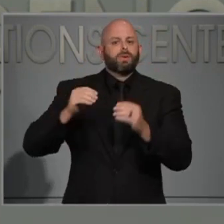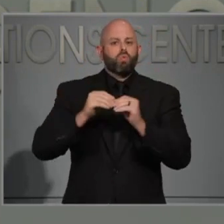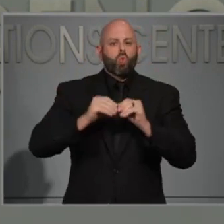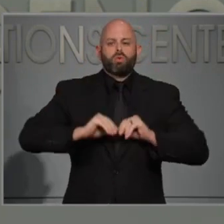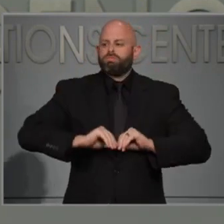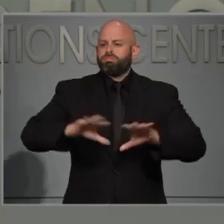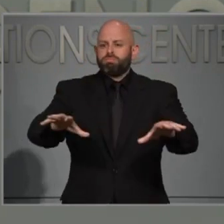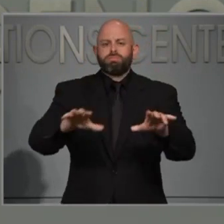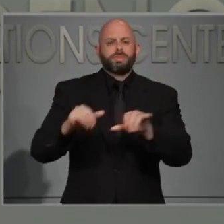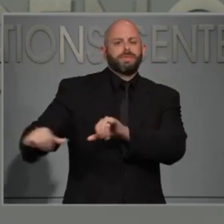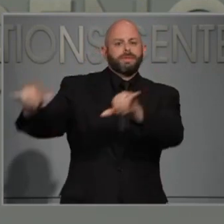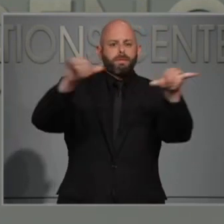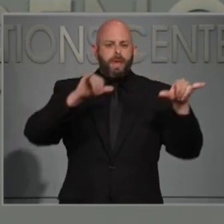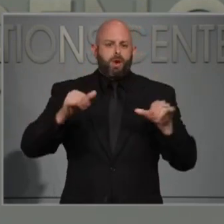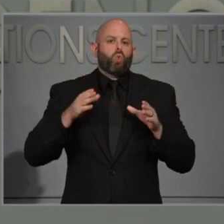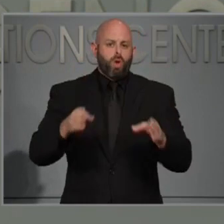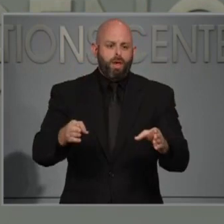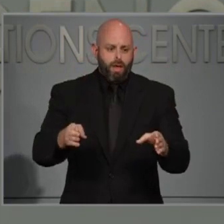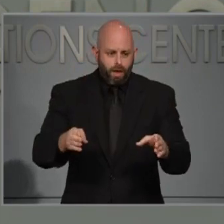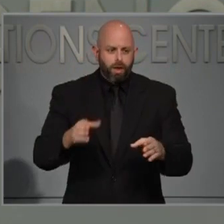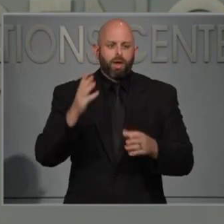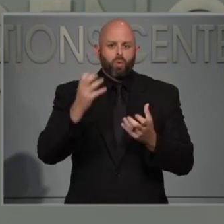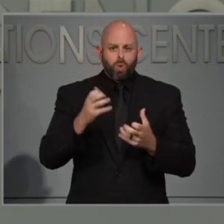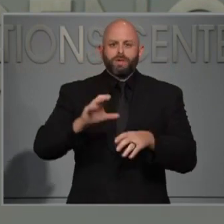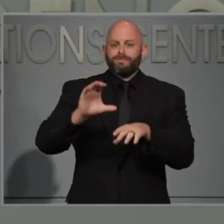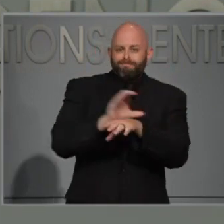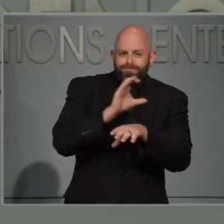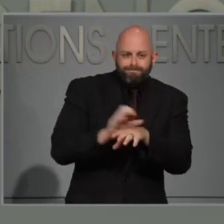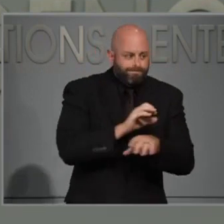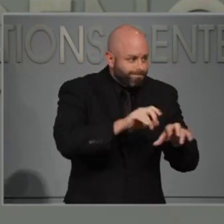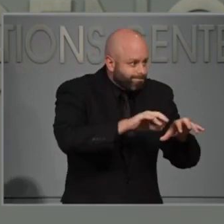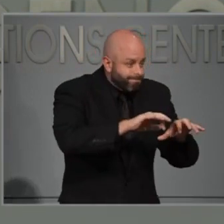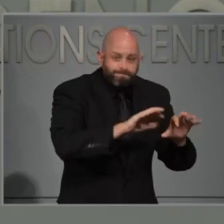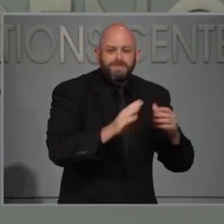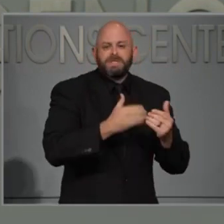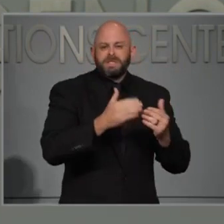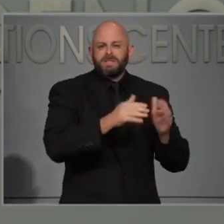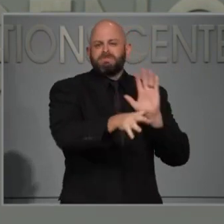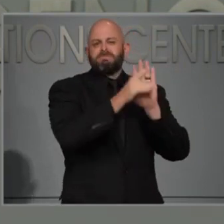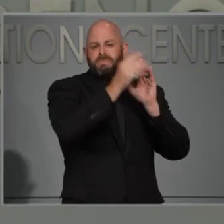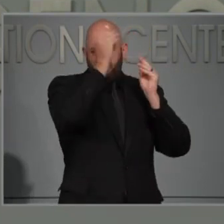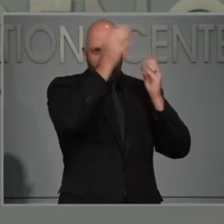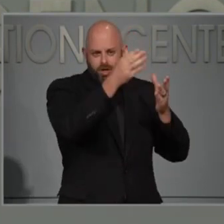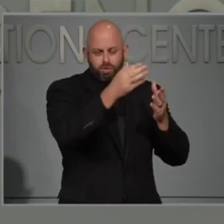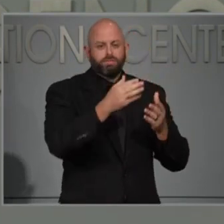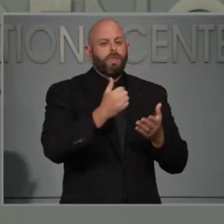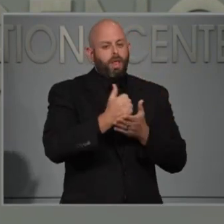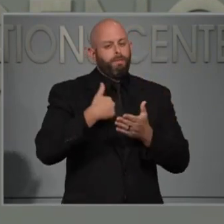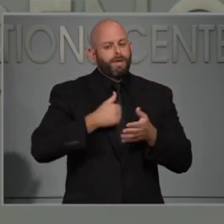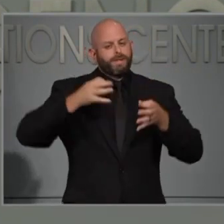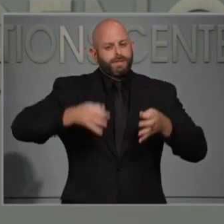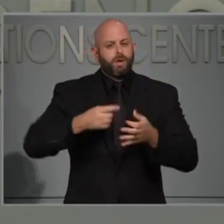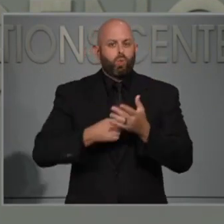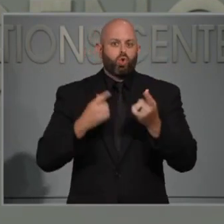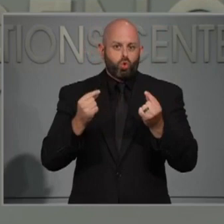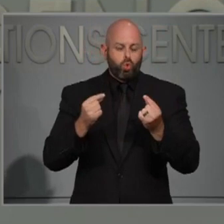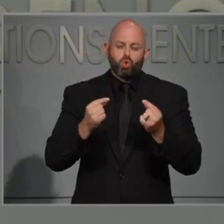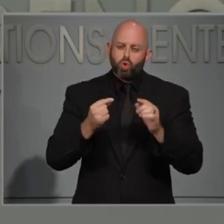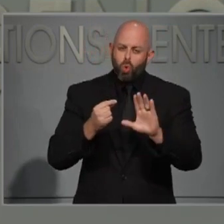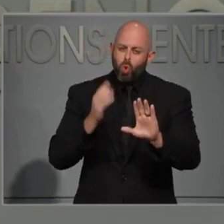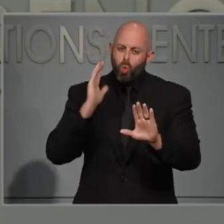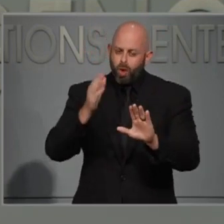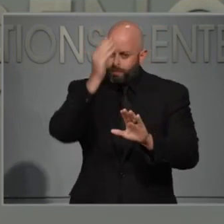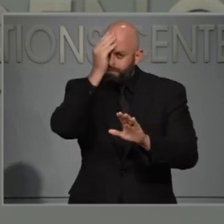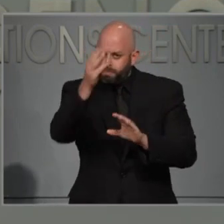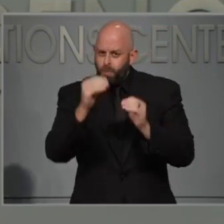automatic way in order to help us drive our decision making about what we need to do next. So stay tuned for more there. And as far as